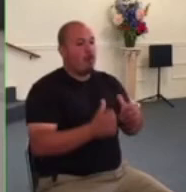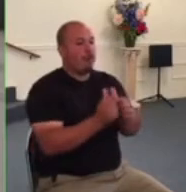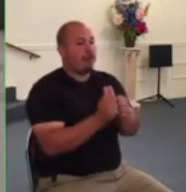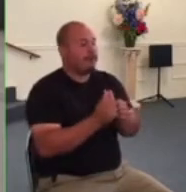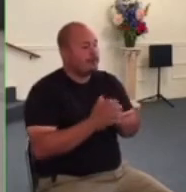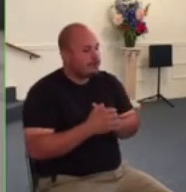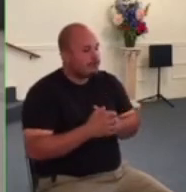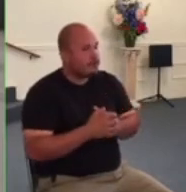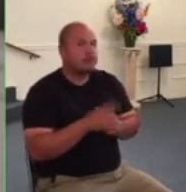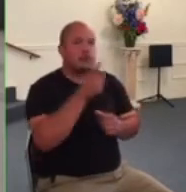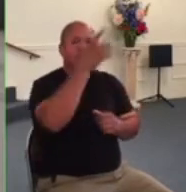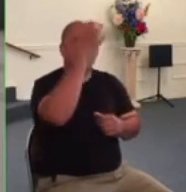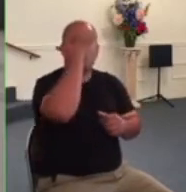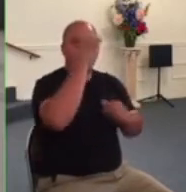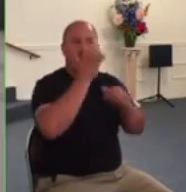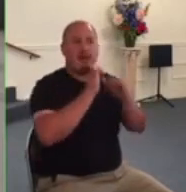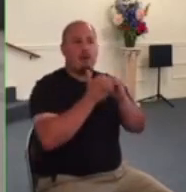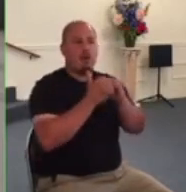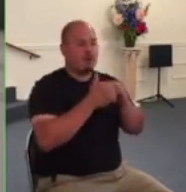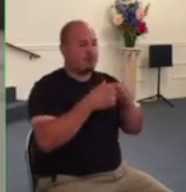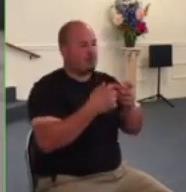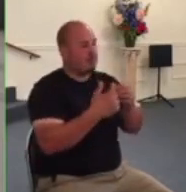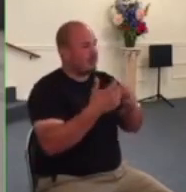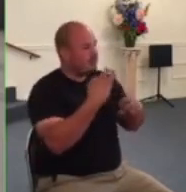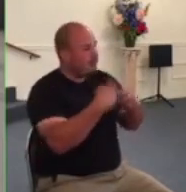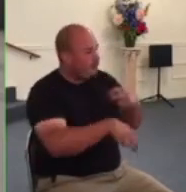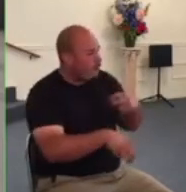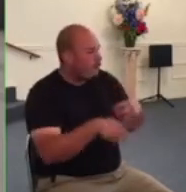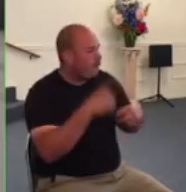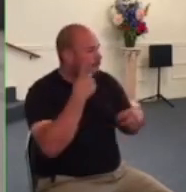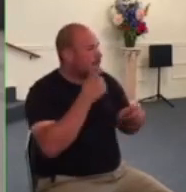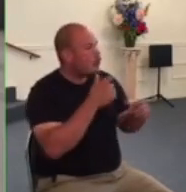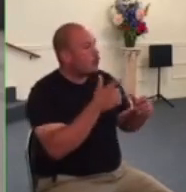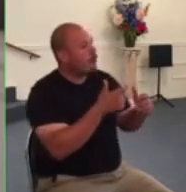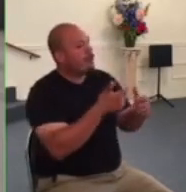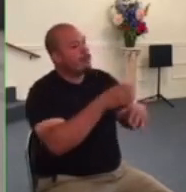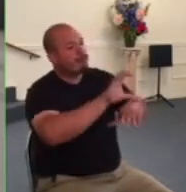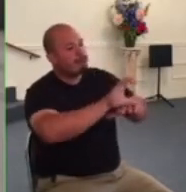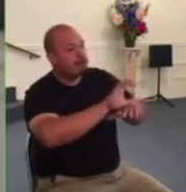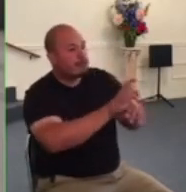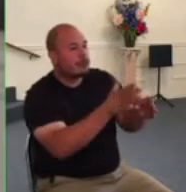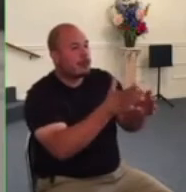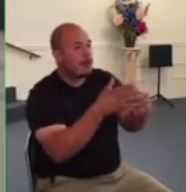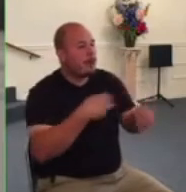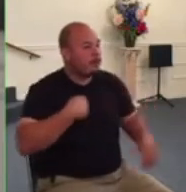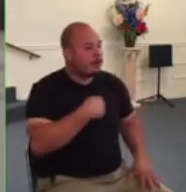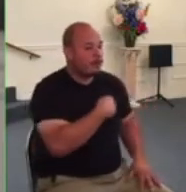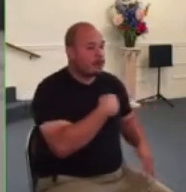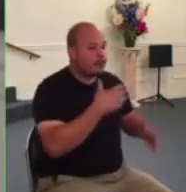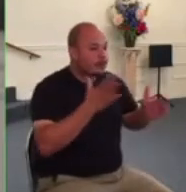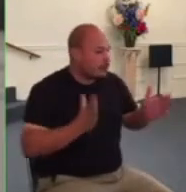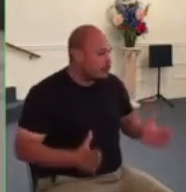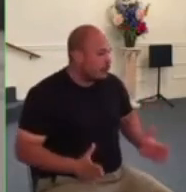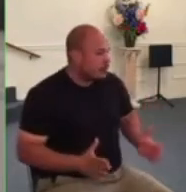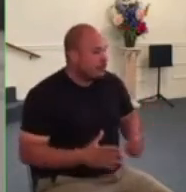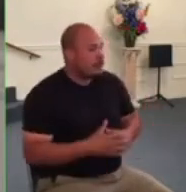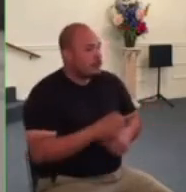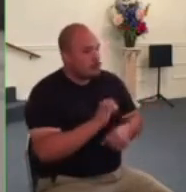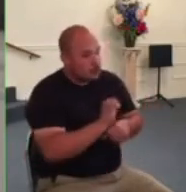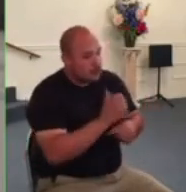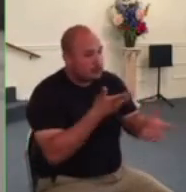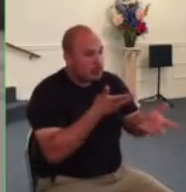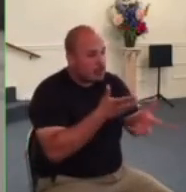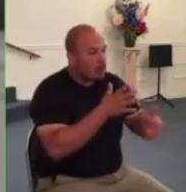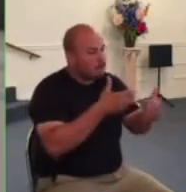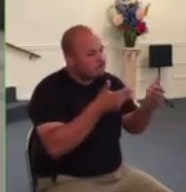decide in their own hearts and minds what's best and trying to work with their leaders and we thank you so much for the grace you've given us in